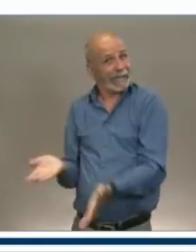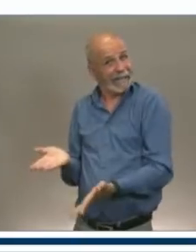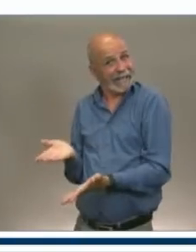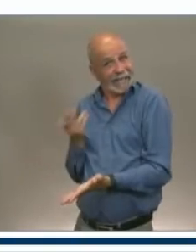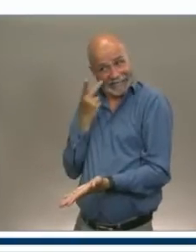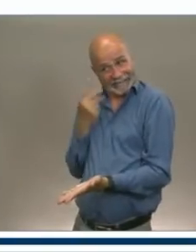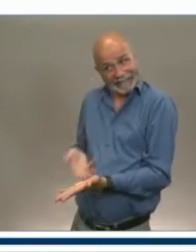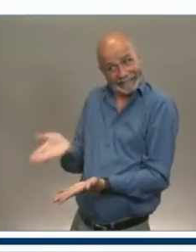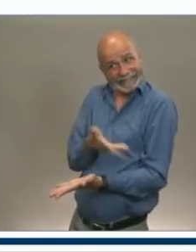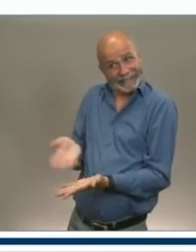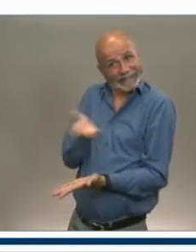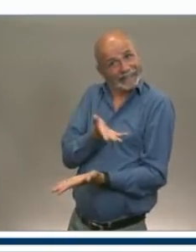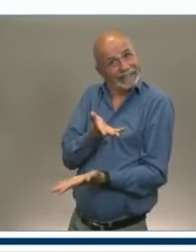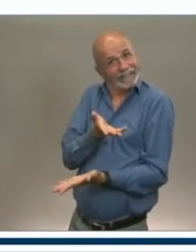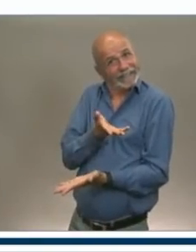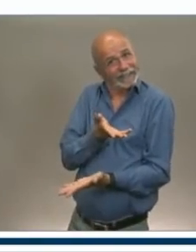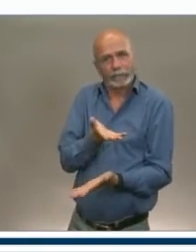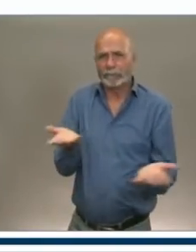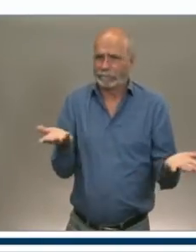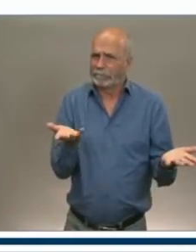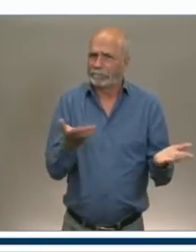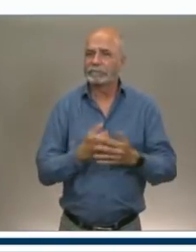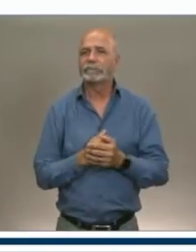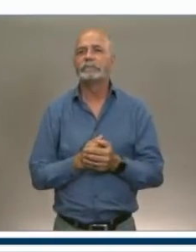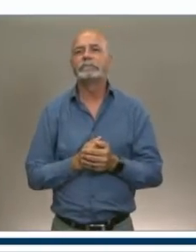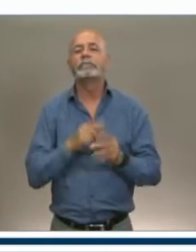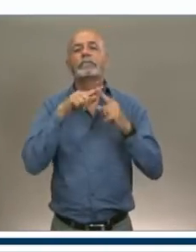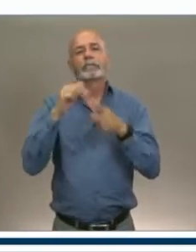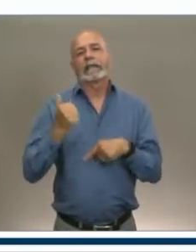Next question will go to Keith DeSette, Canadian Press.